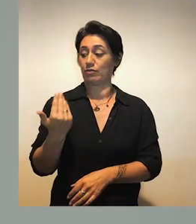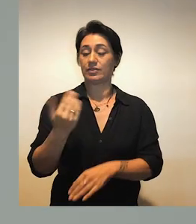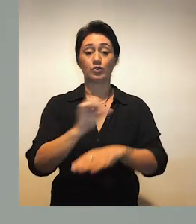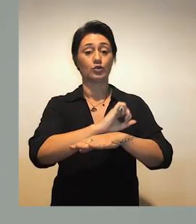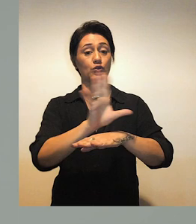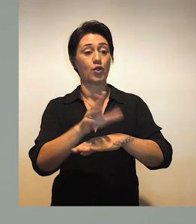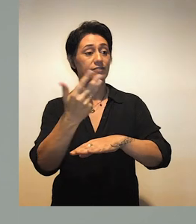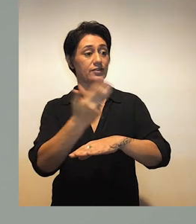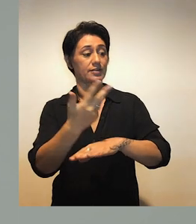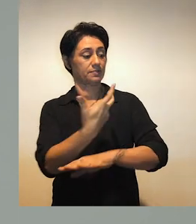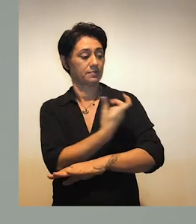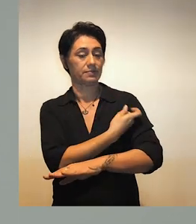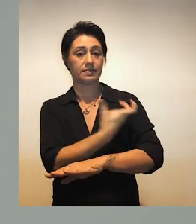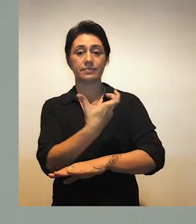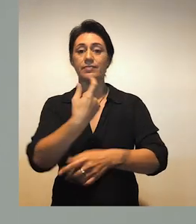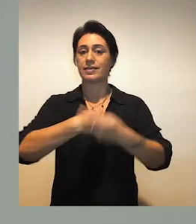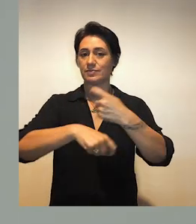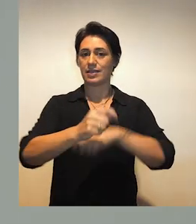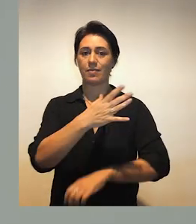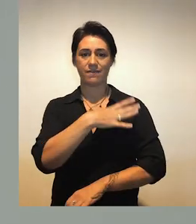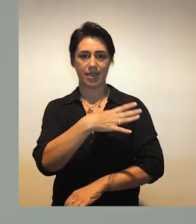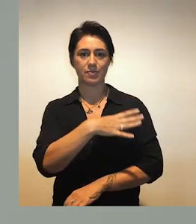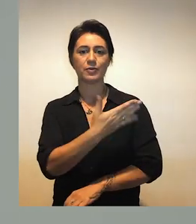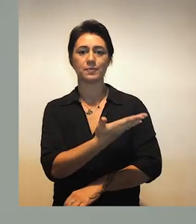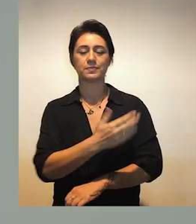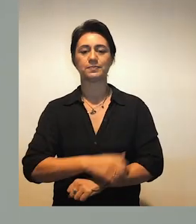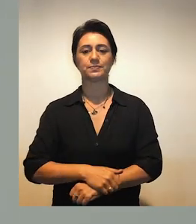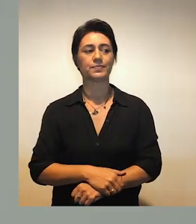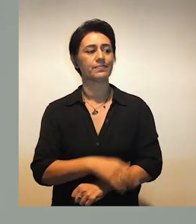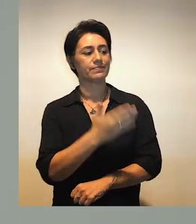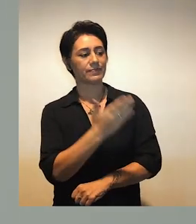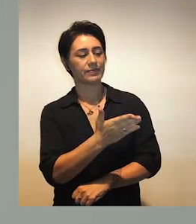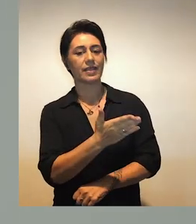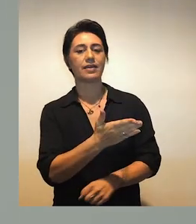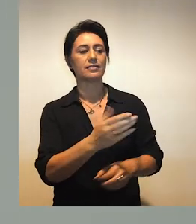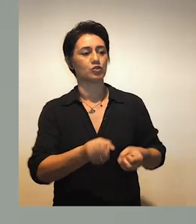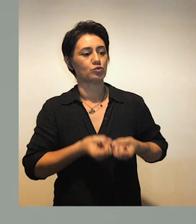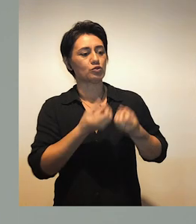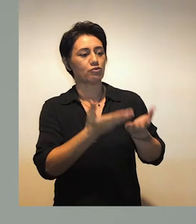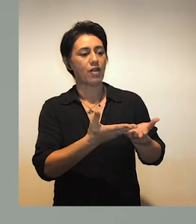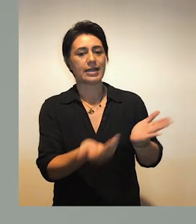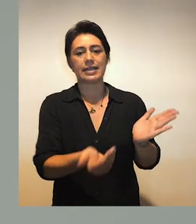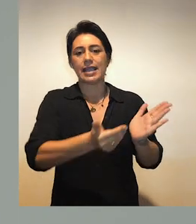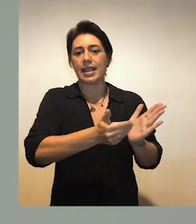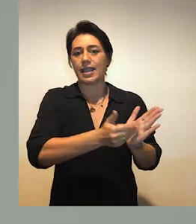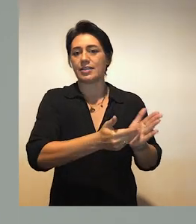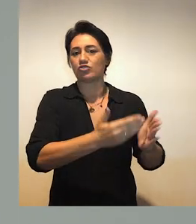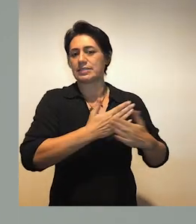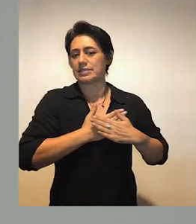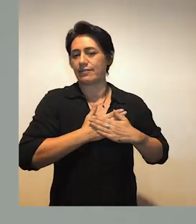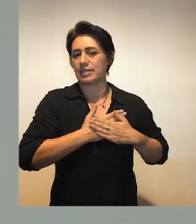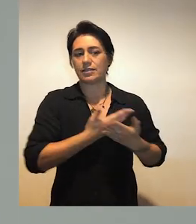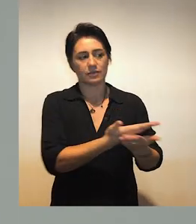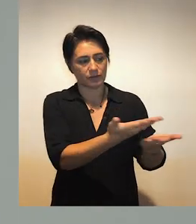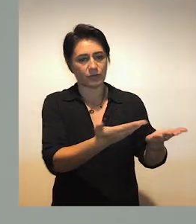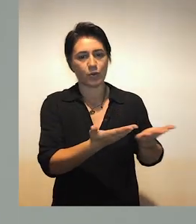-19 vaccine has become available and this is an extra precaution for us all to